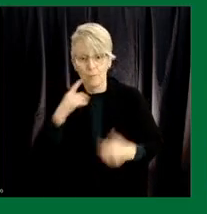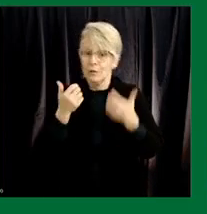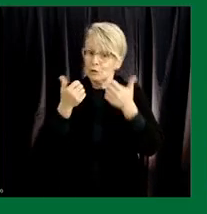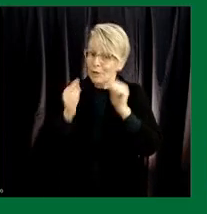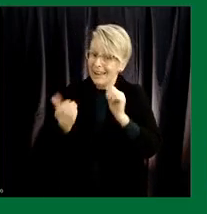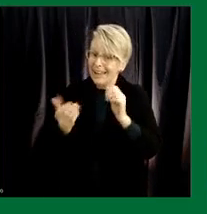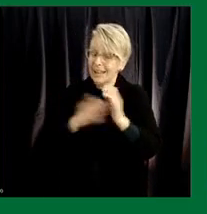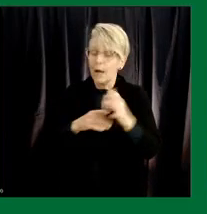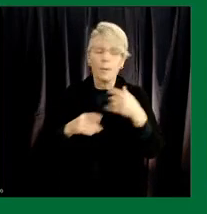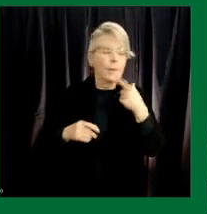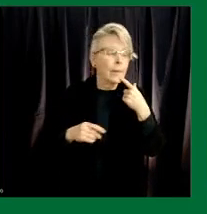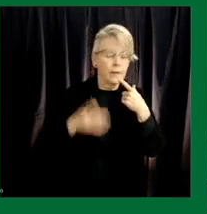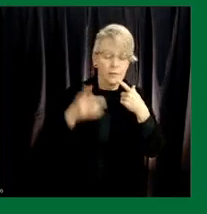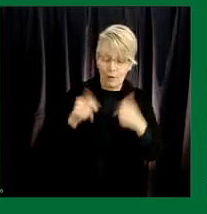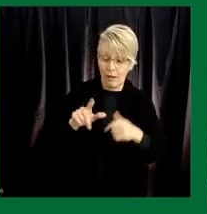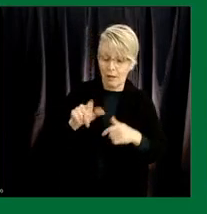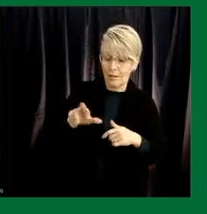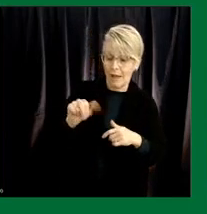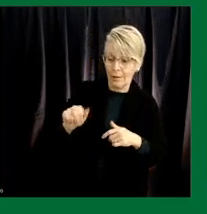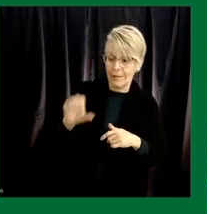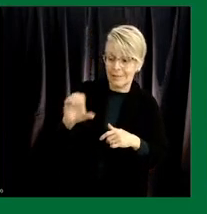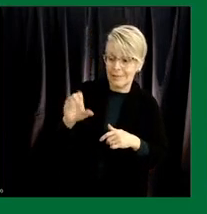again laura are you on the line